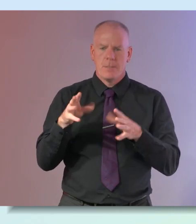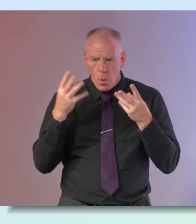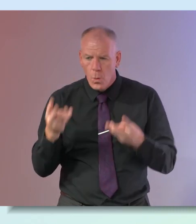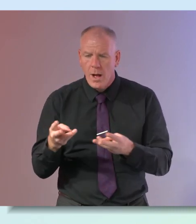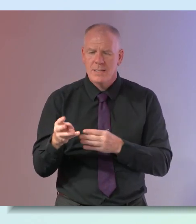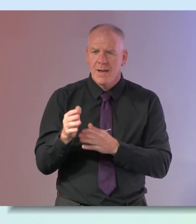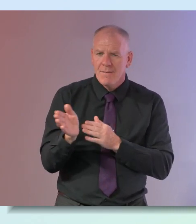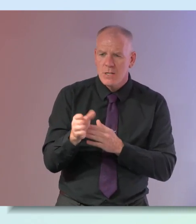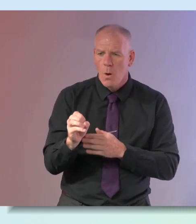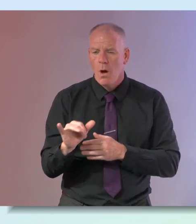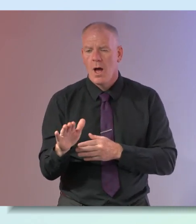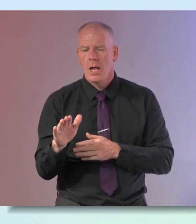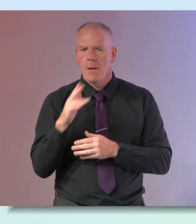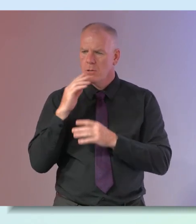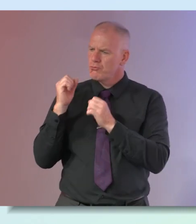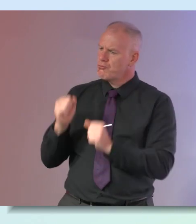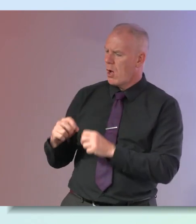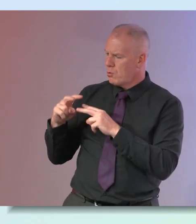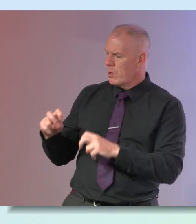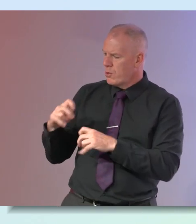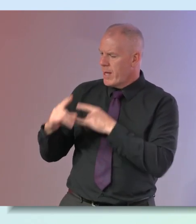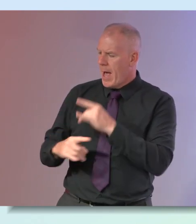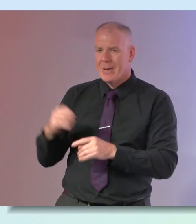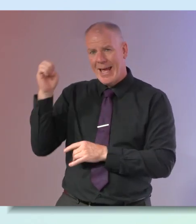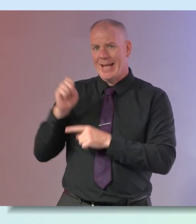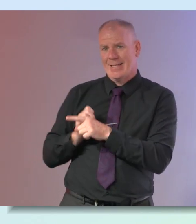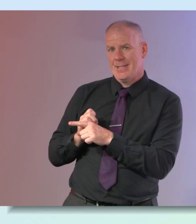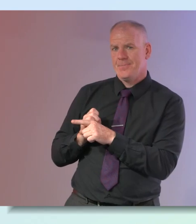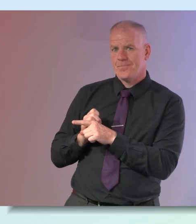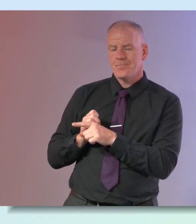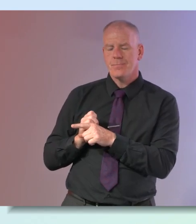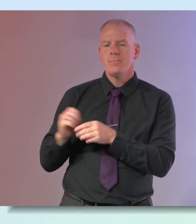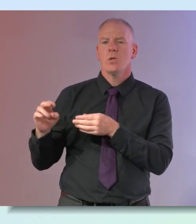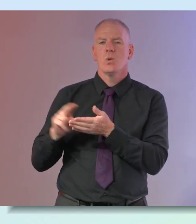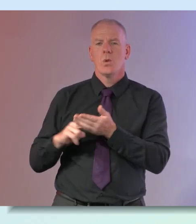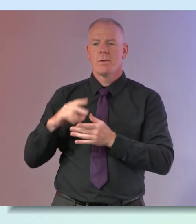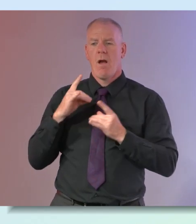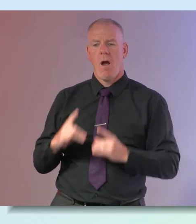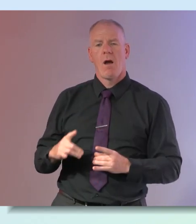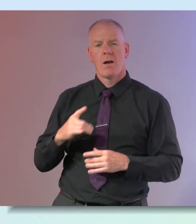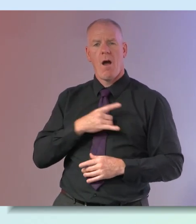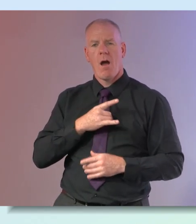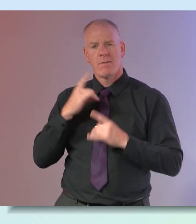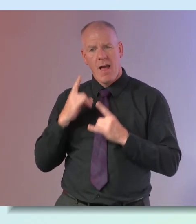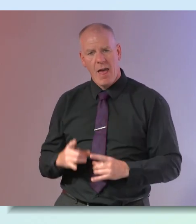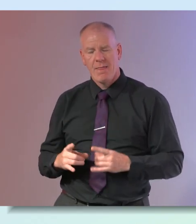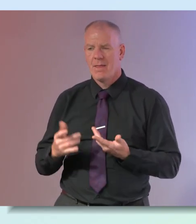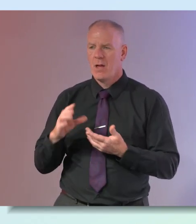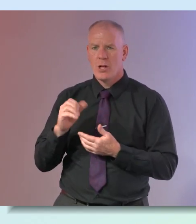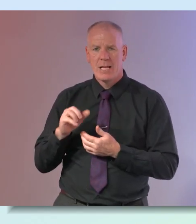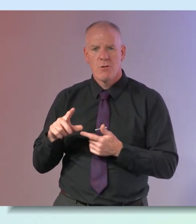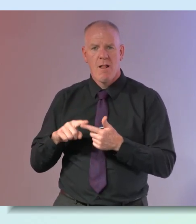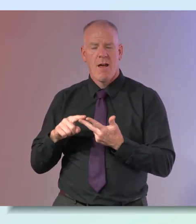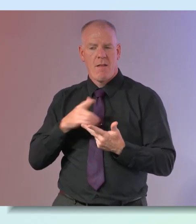to take those but they did some really good studies in england and based on heart health cholesterol and cardiovascular disease